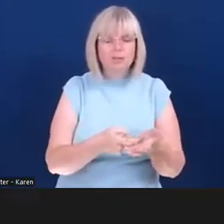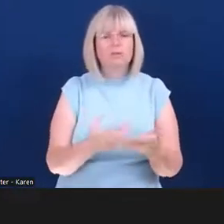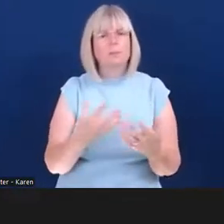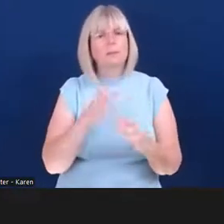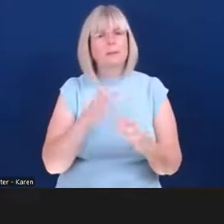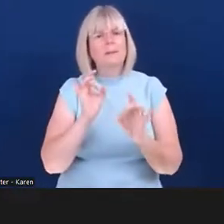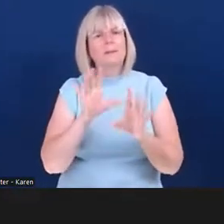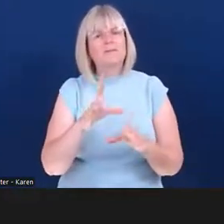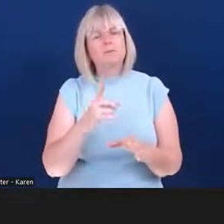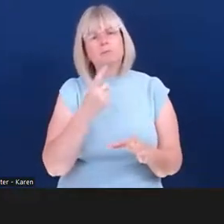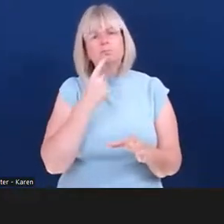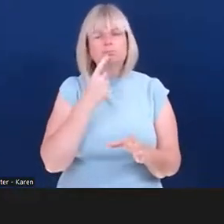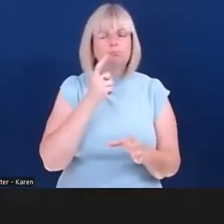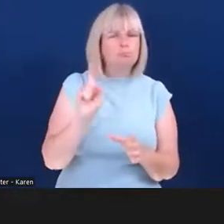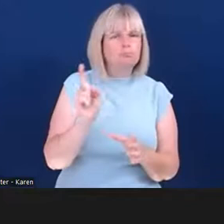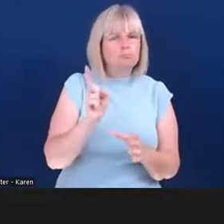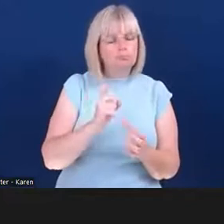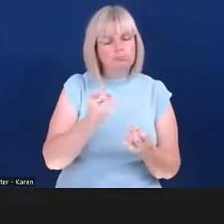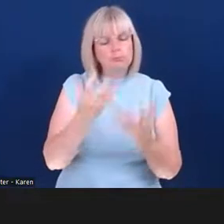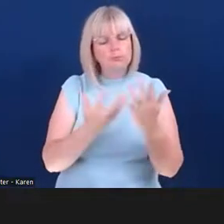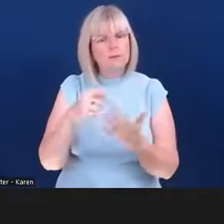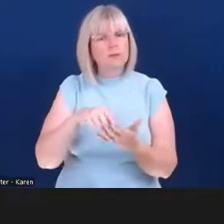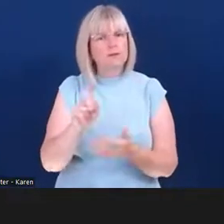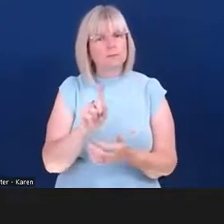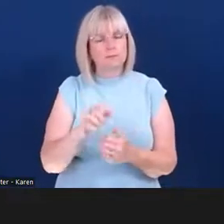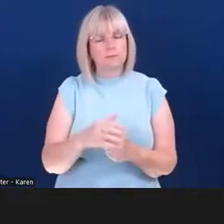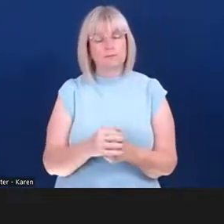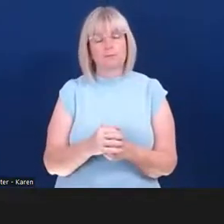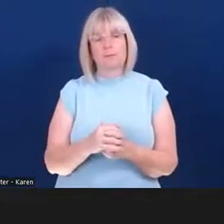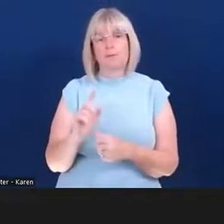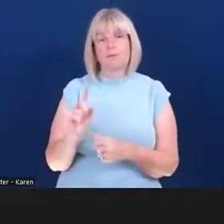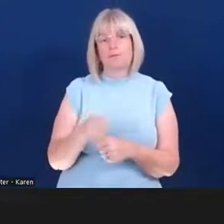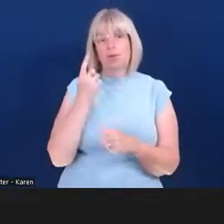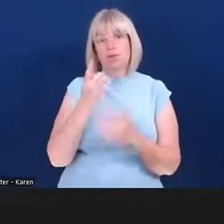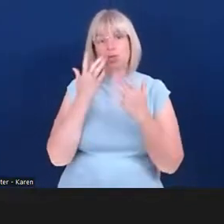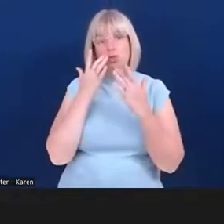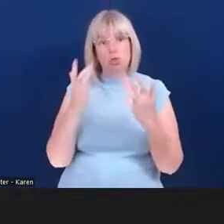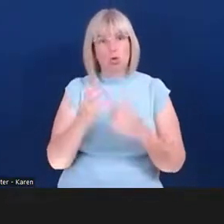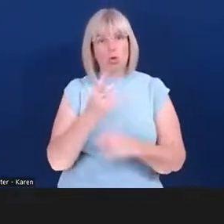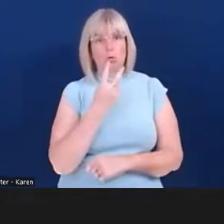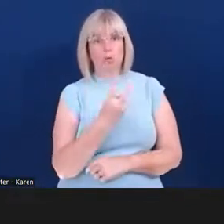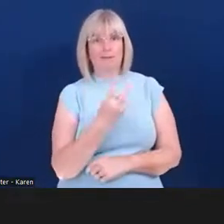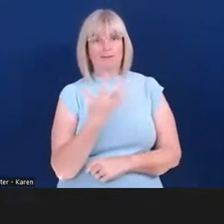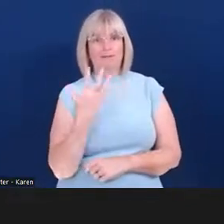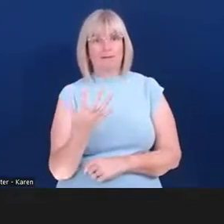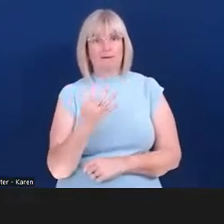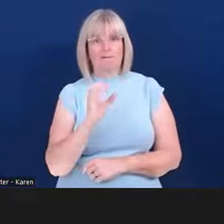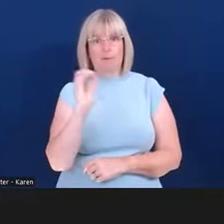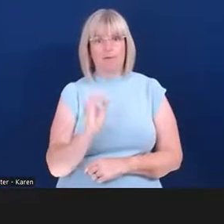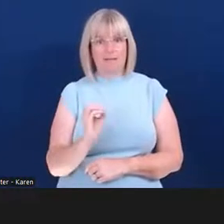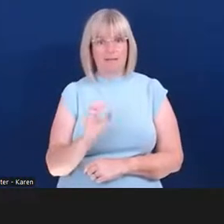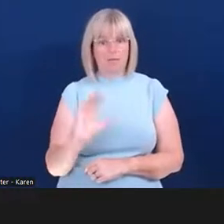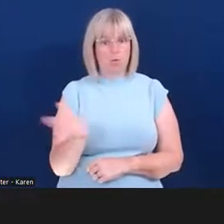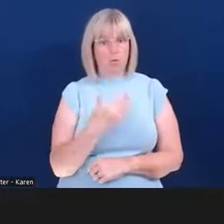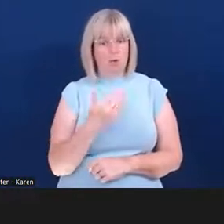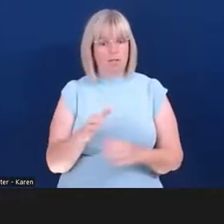today's event. So firstly, it showed that a quarter of small business owners at the moment report having a